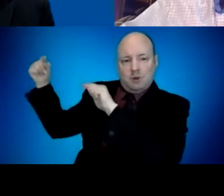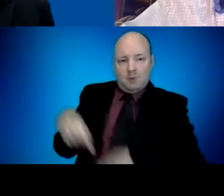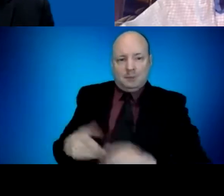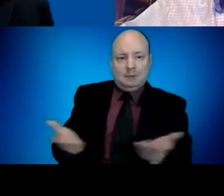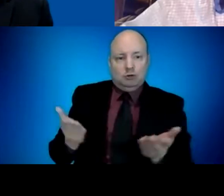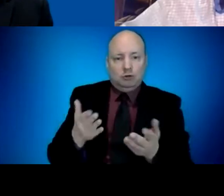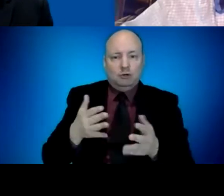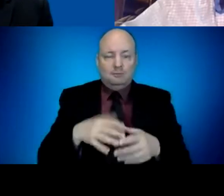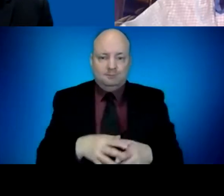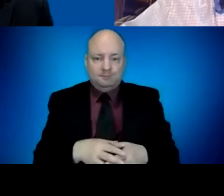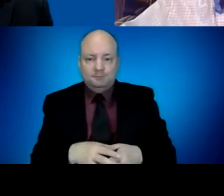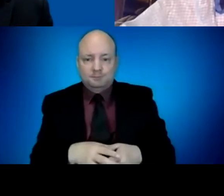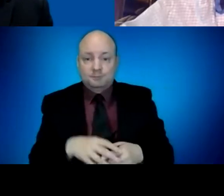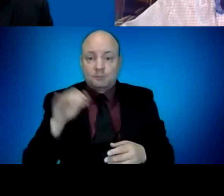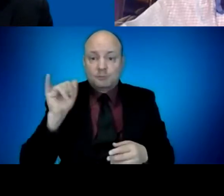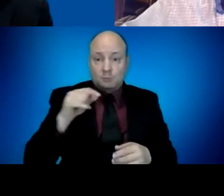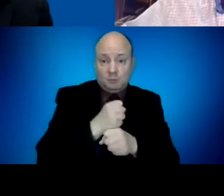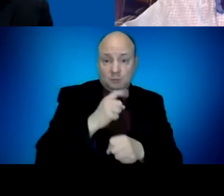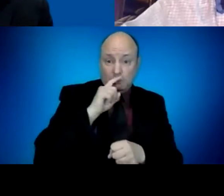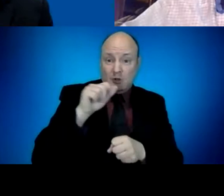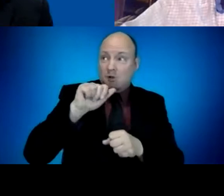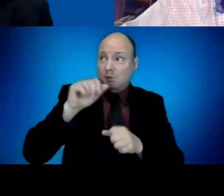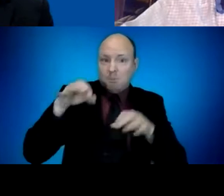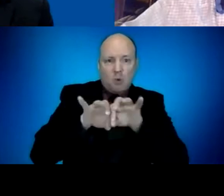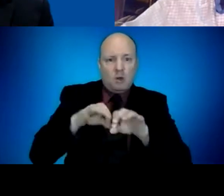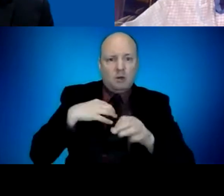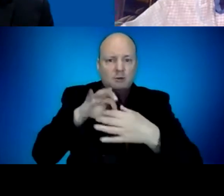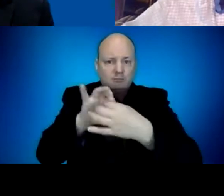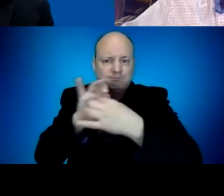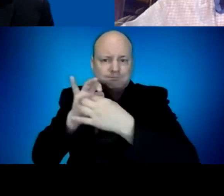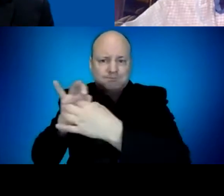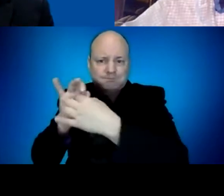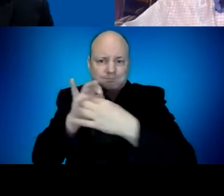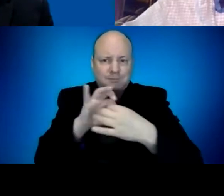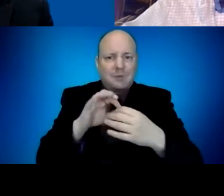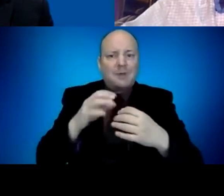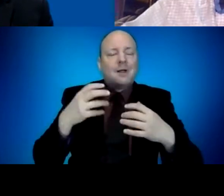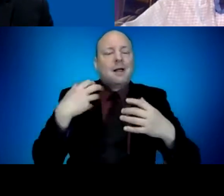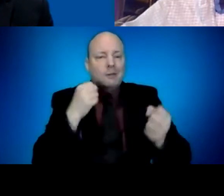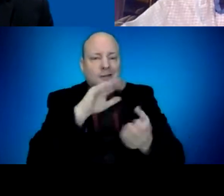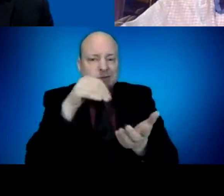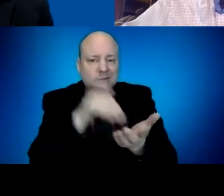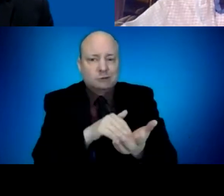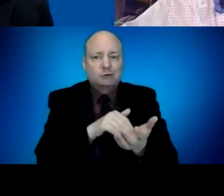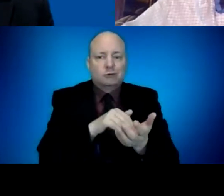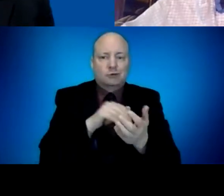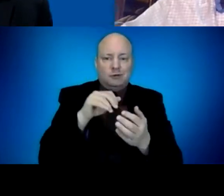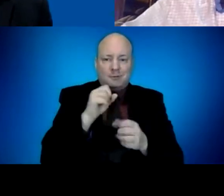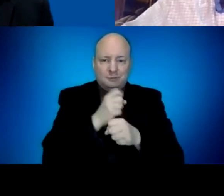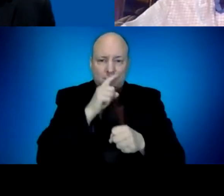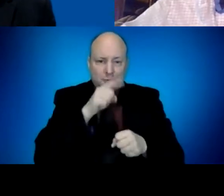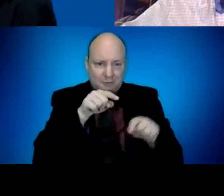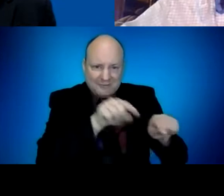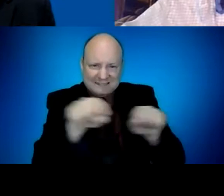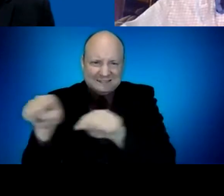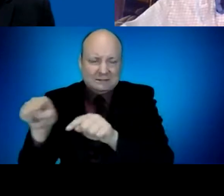doses that get allocated to them focus on those populations. Actually, there are four pieces. The third is that